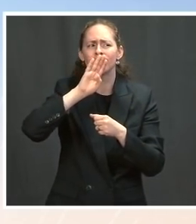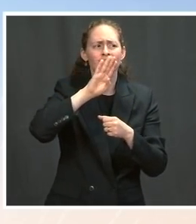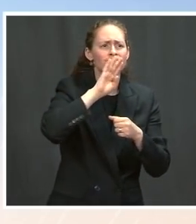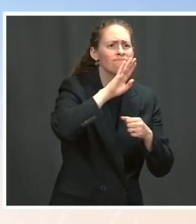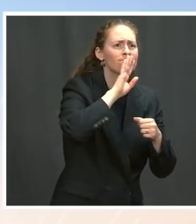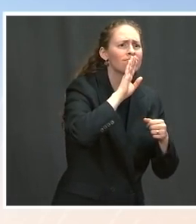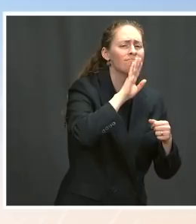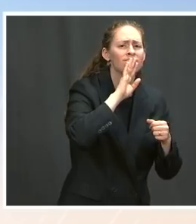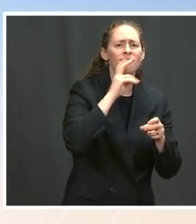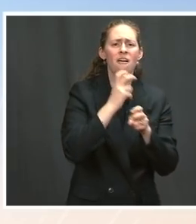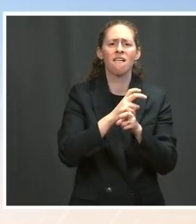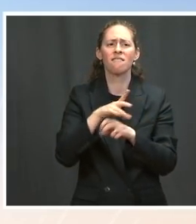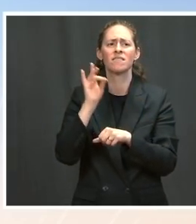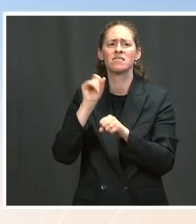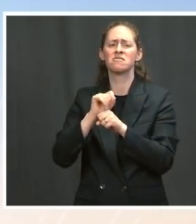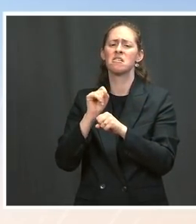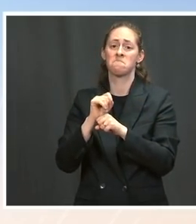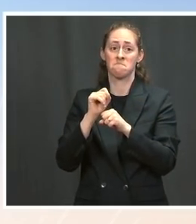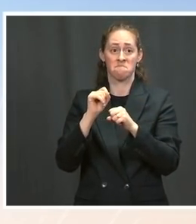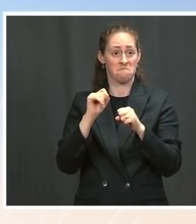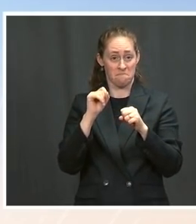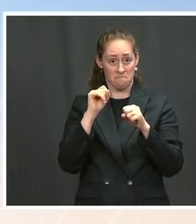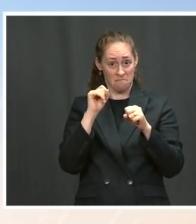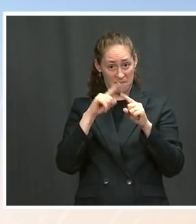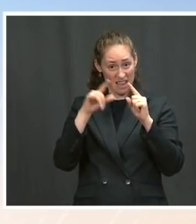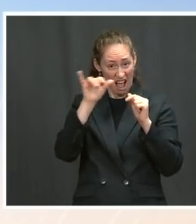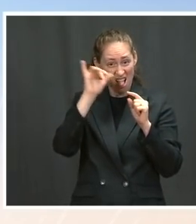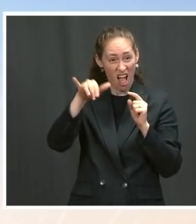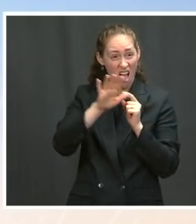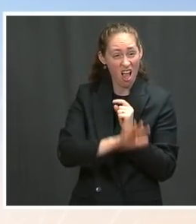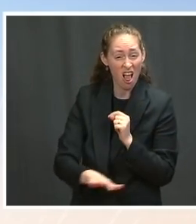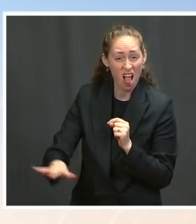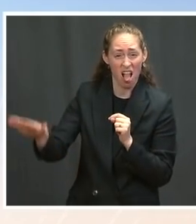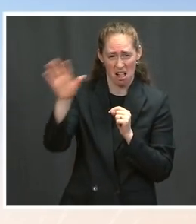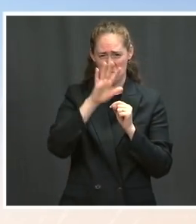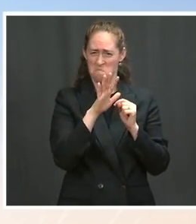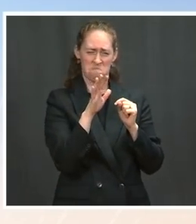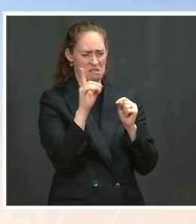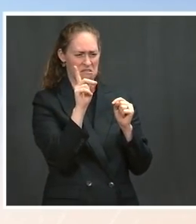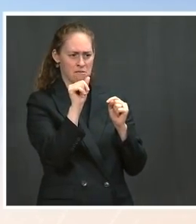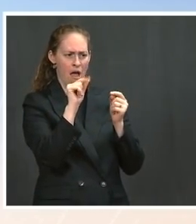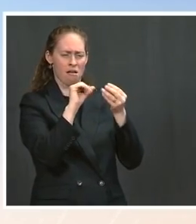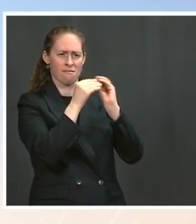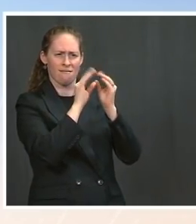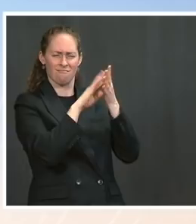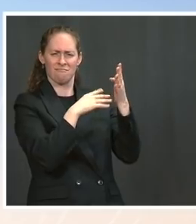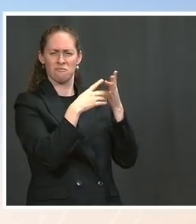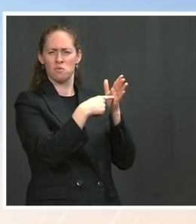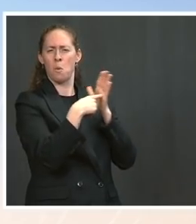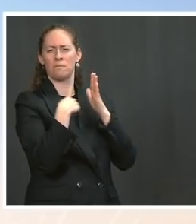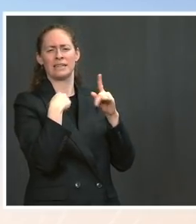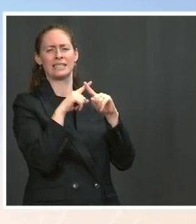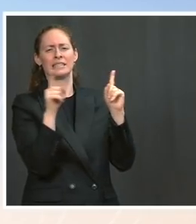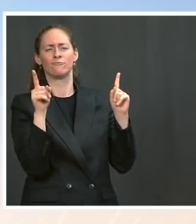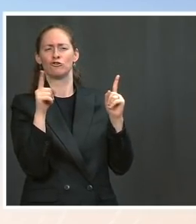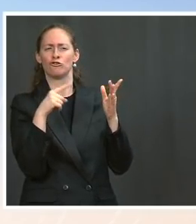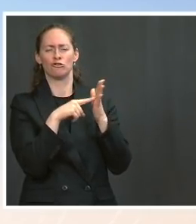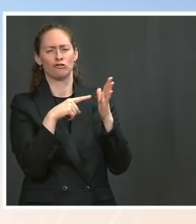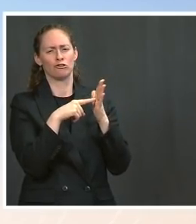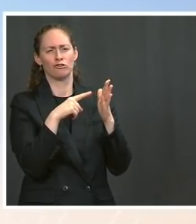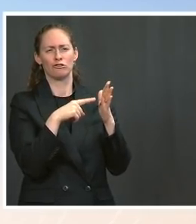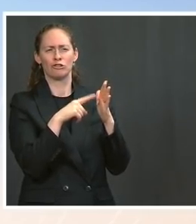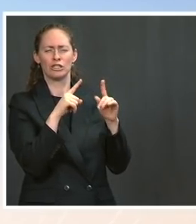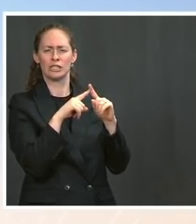labor shortages are not yet evident in the data. And obviously, there's always going to be a look at the data by our economic